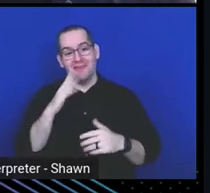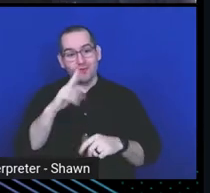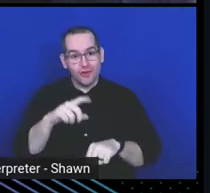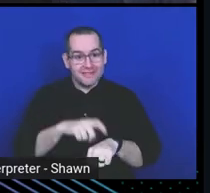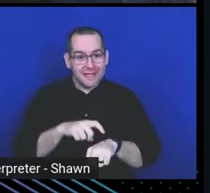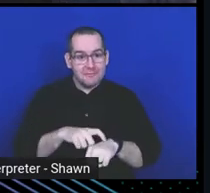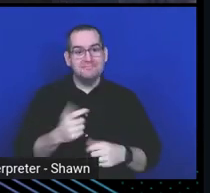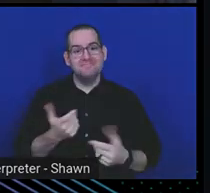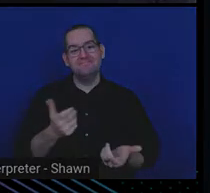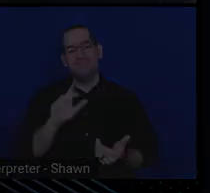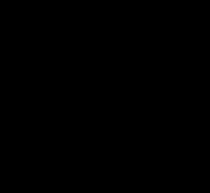have a lovely day!